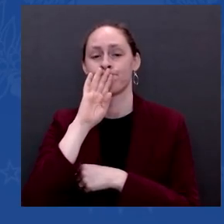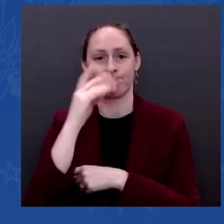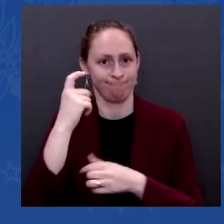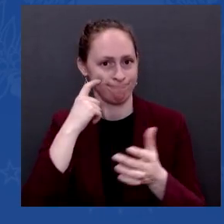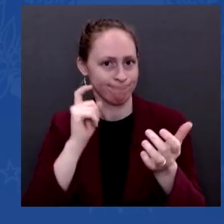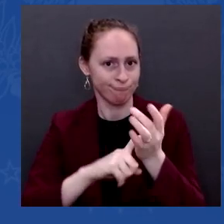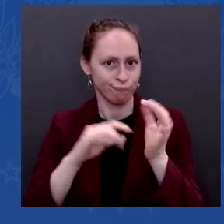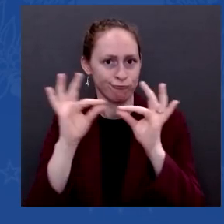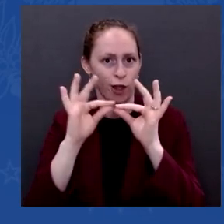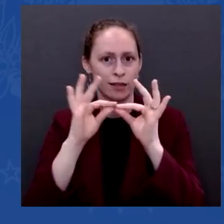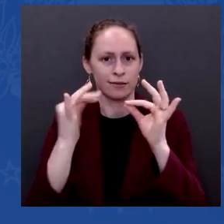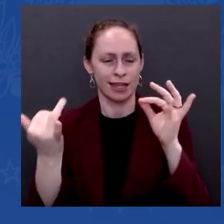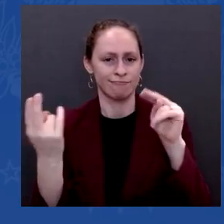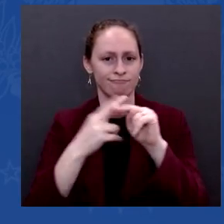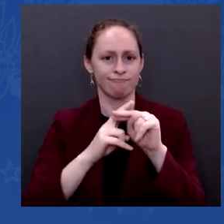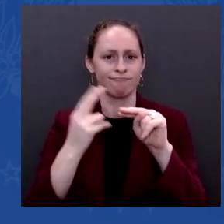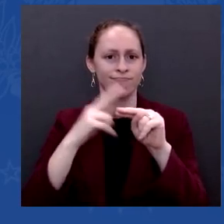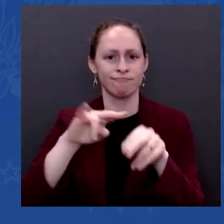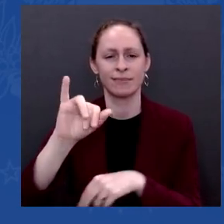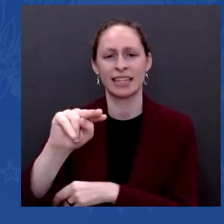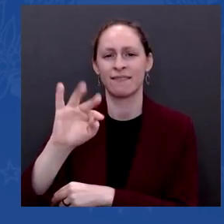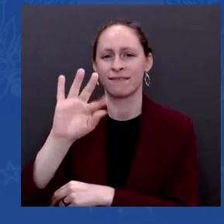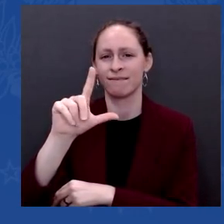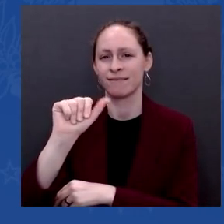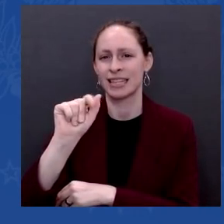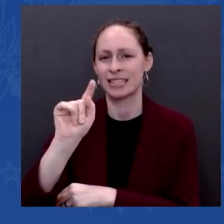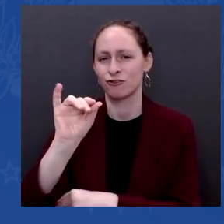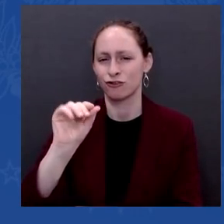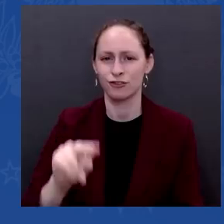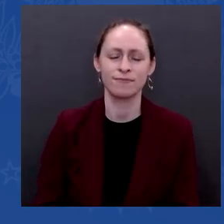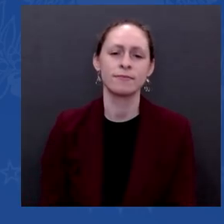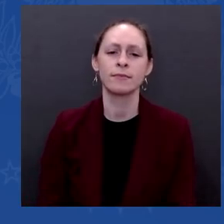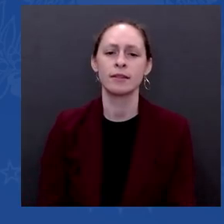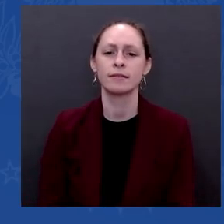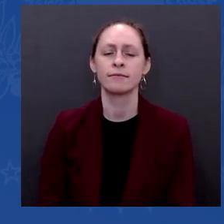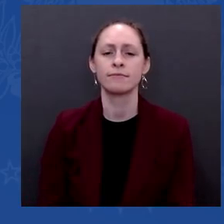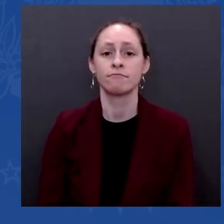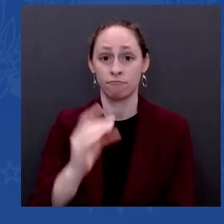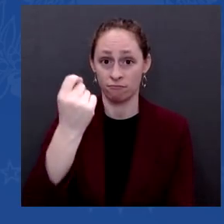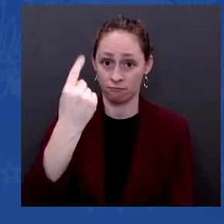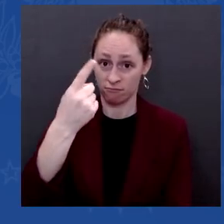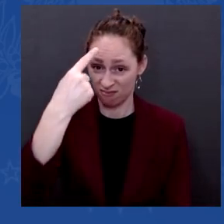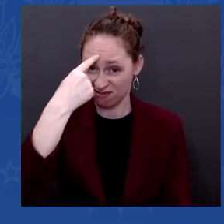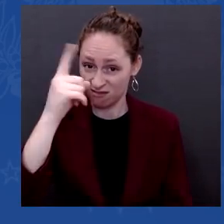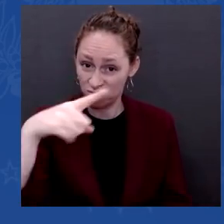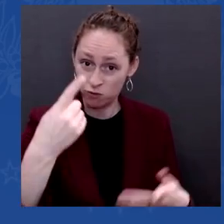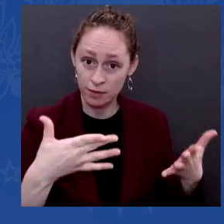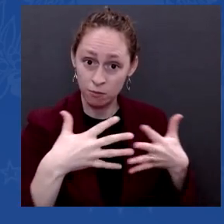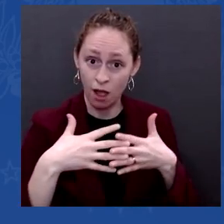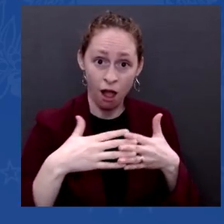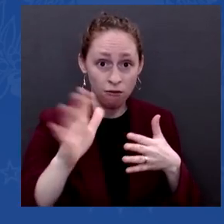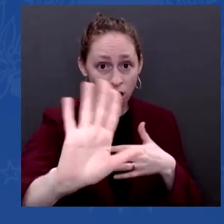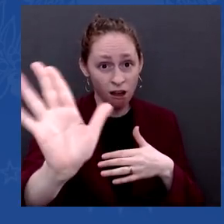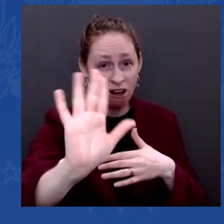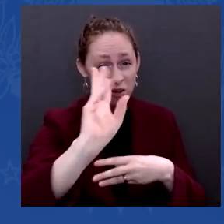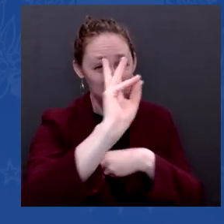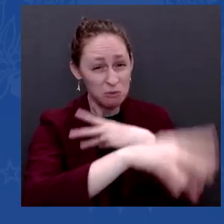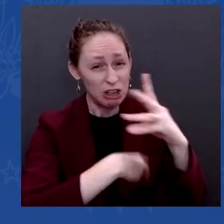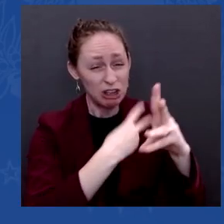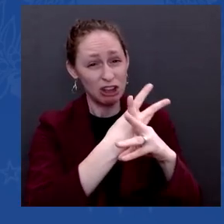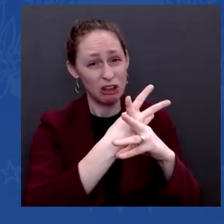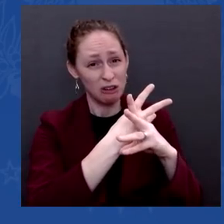across the world economy. People see it at the gas pumps, the grocery stores, and elsewhere. So,